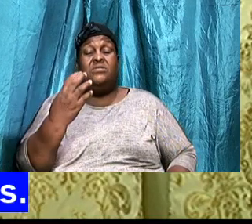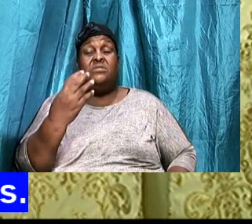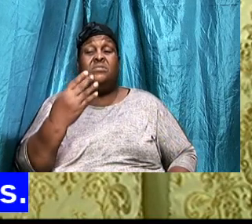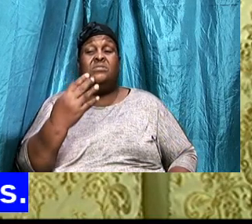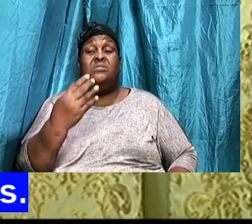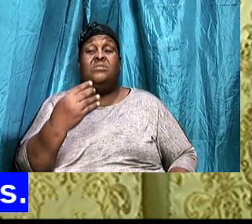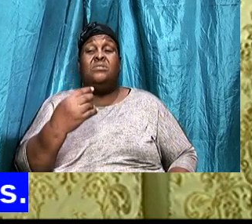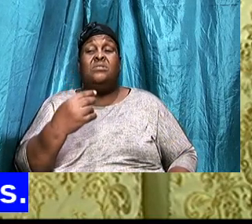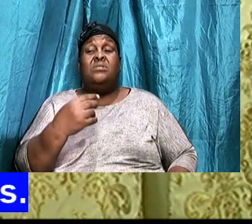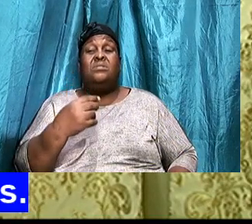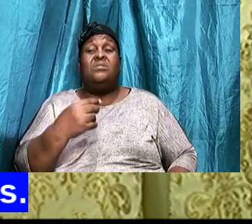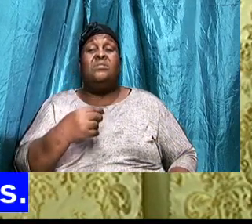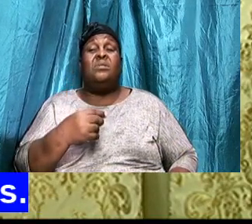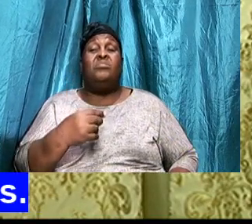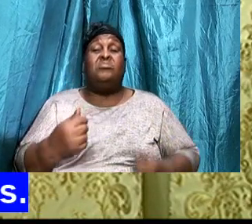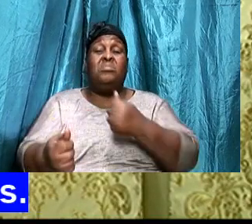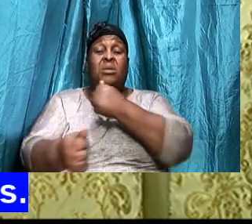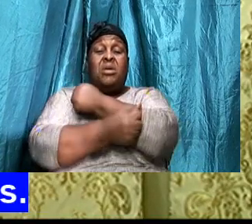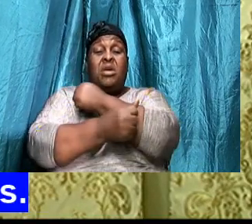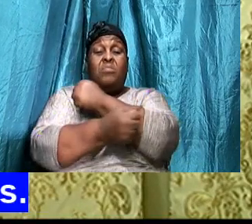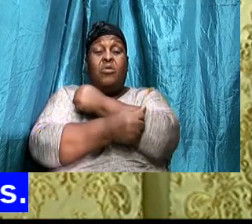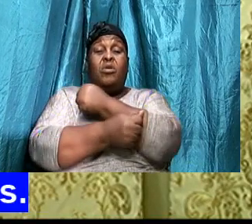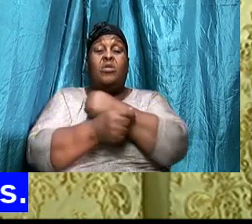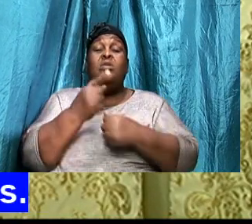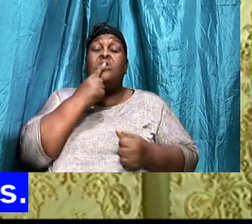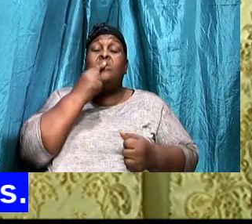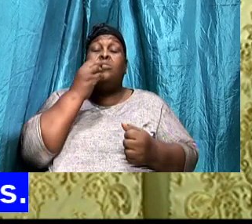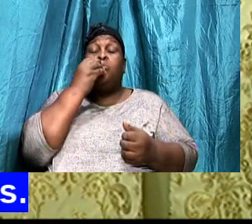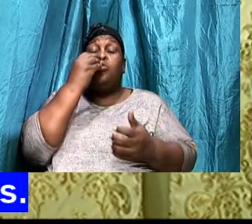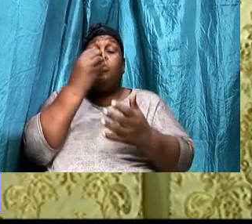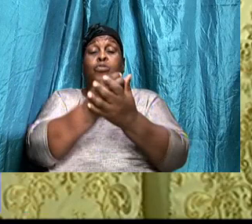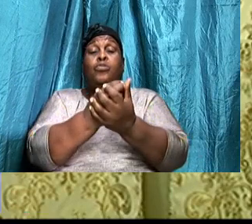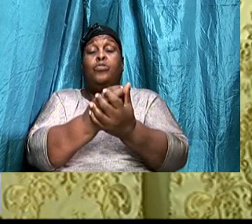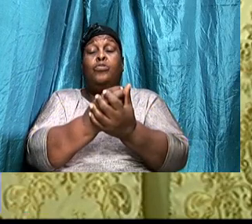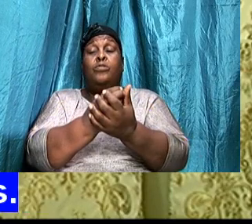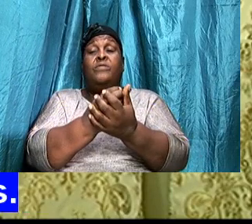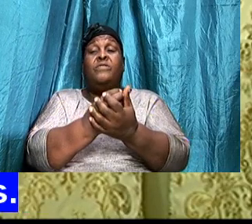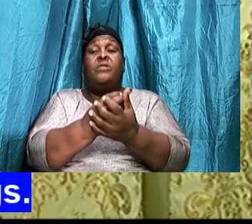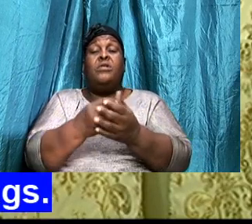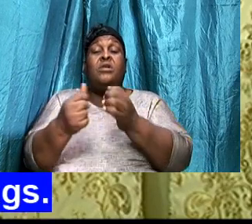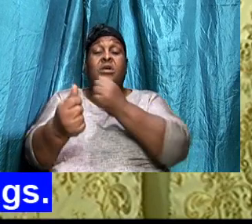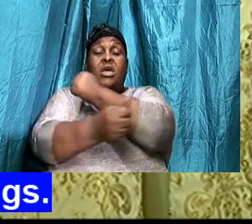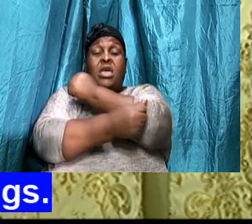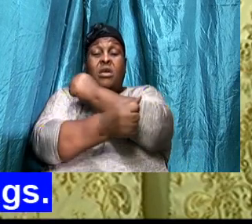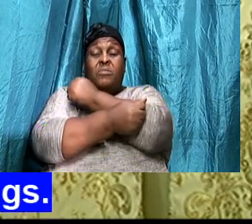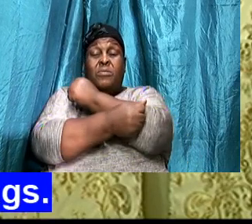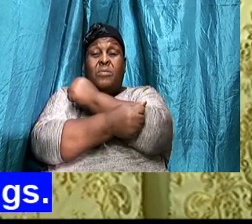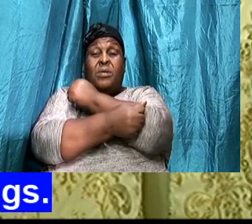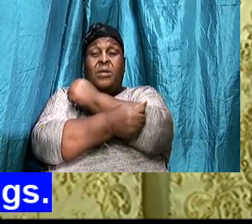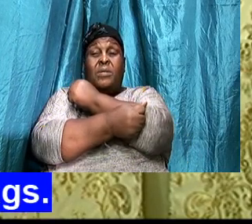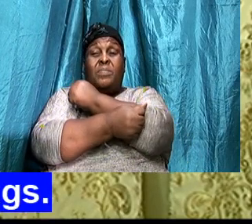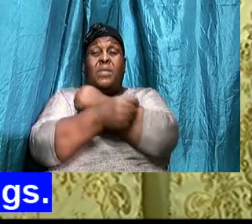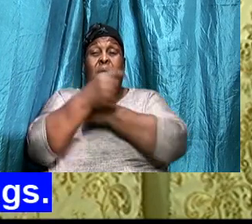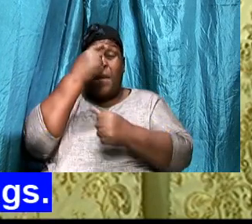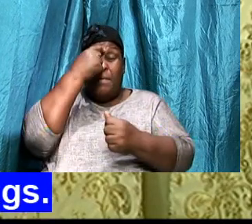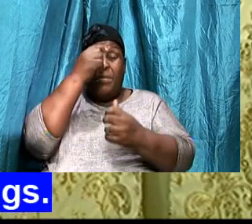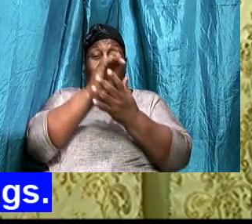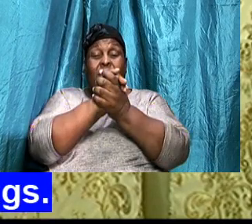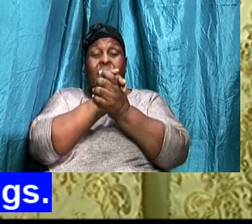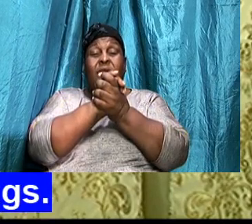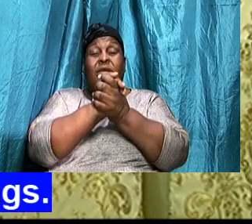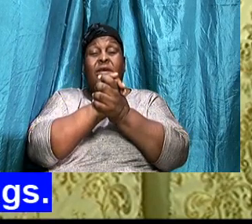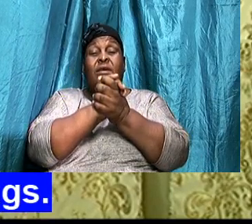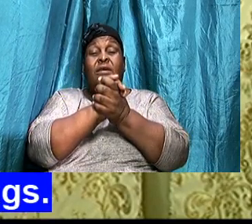And 6, About Abraham, To prove his point, And he said, And Abraham, Believed the Lord,